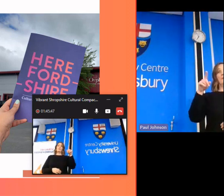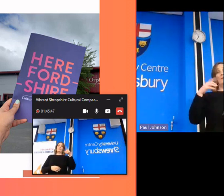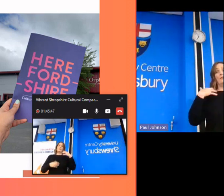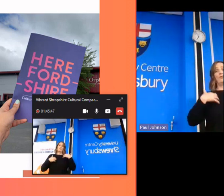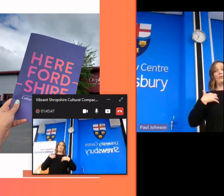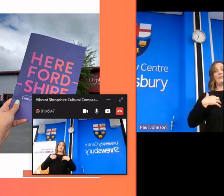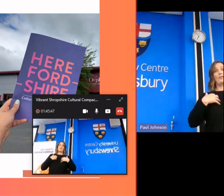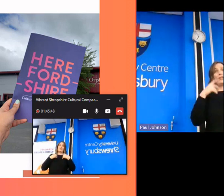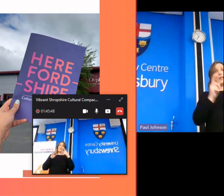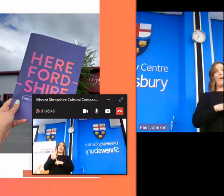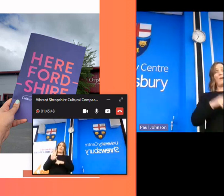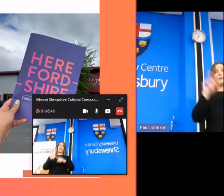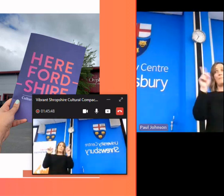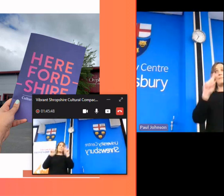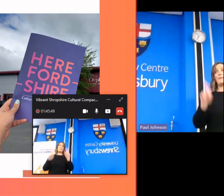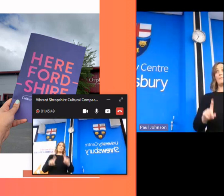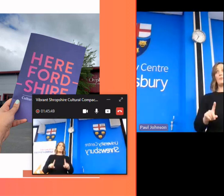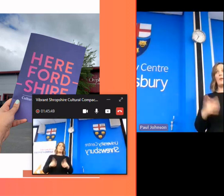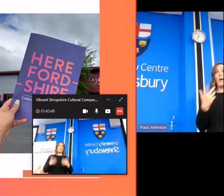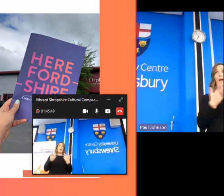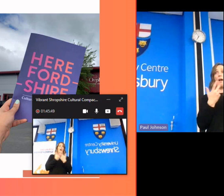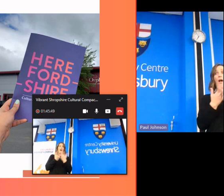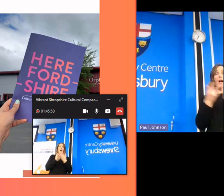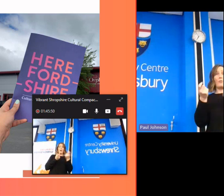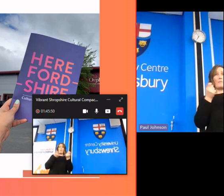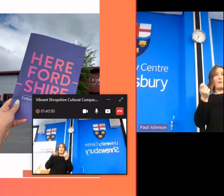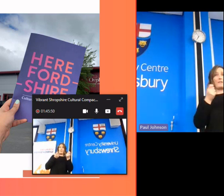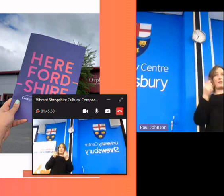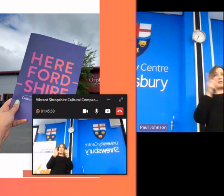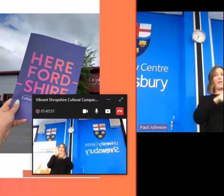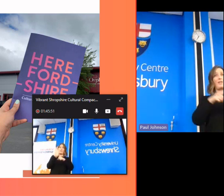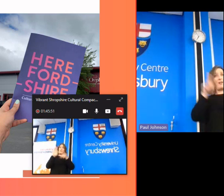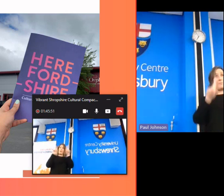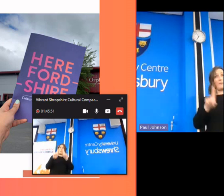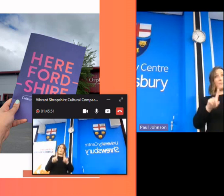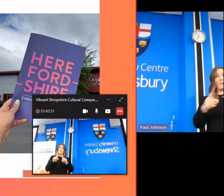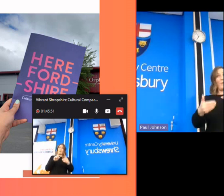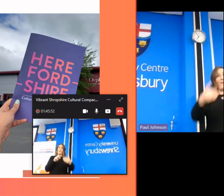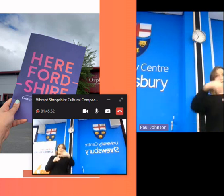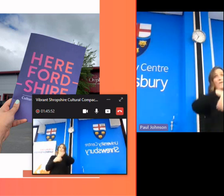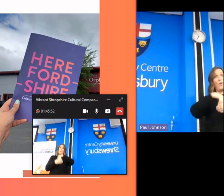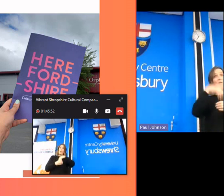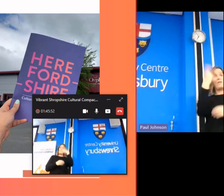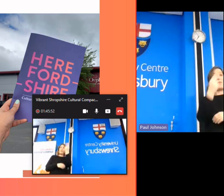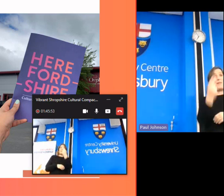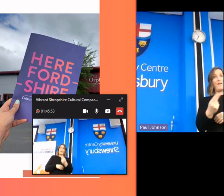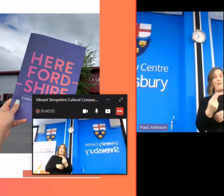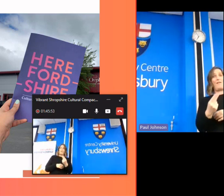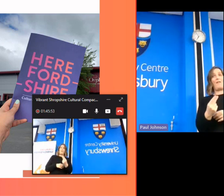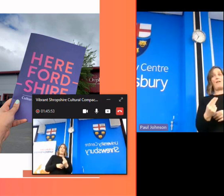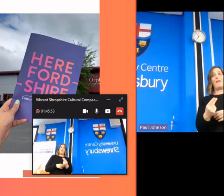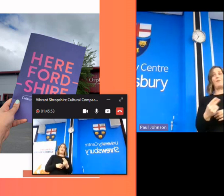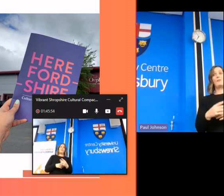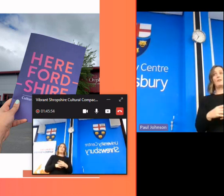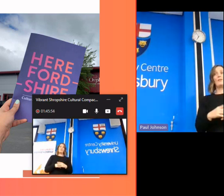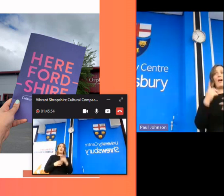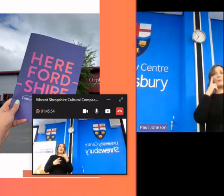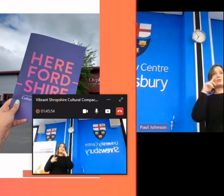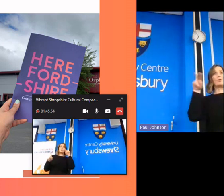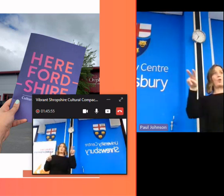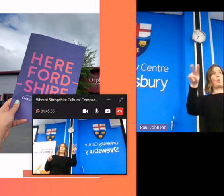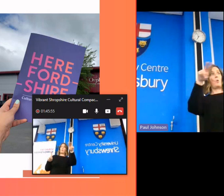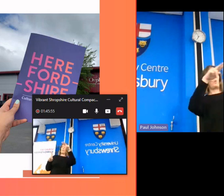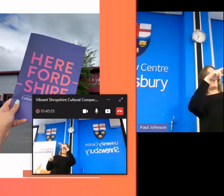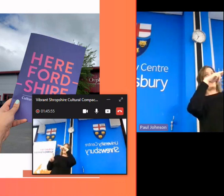in young people and how do we manage to actually get young people actually involved in the arts yes believe that it doesn't end i'm just looking